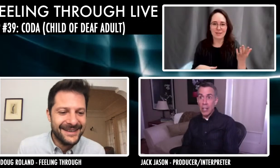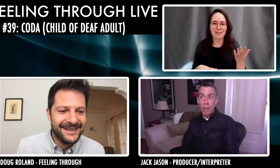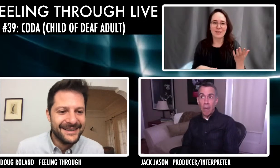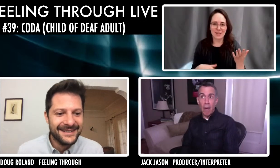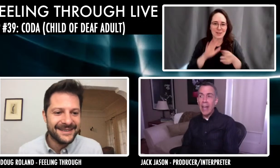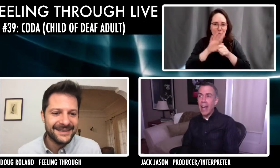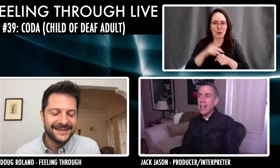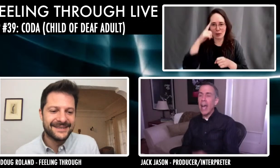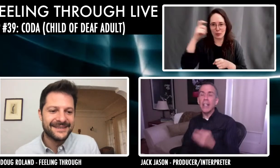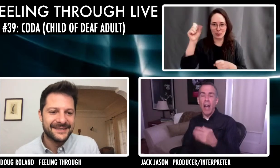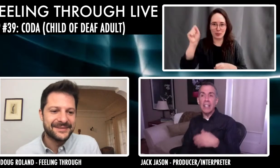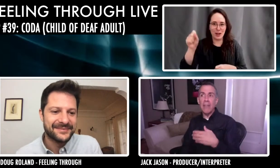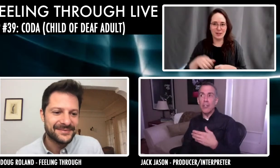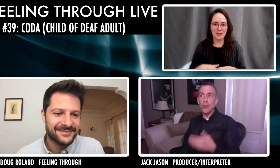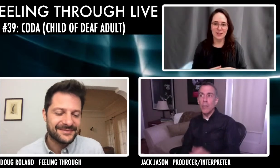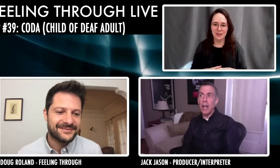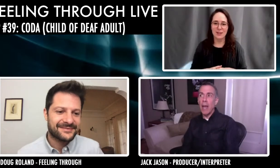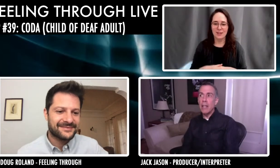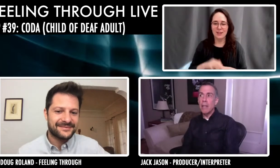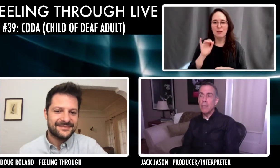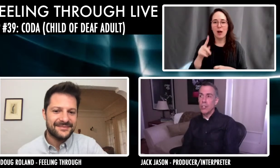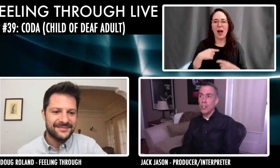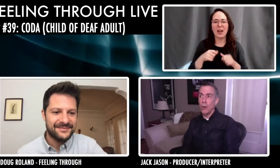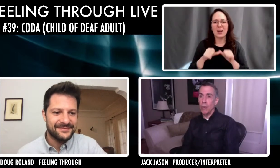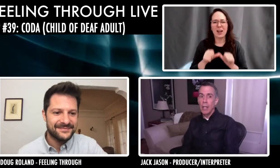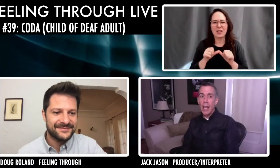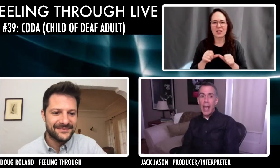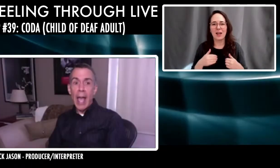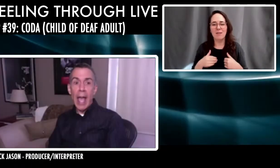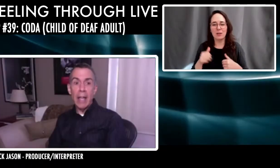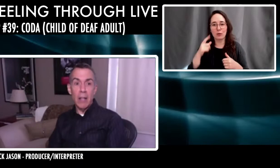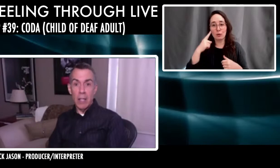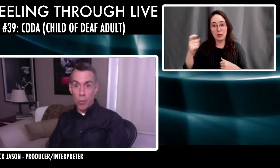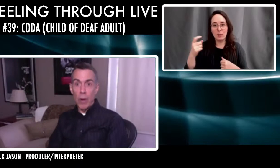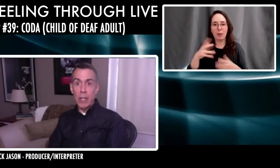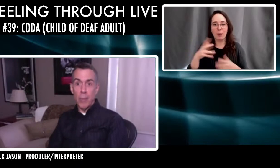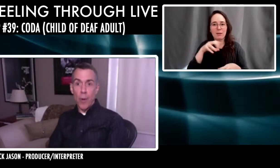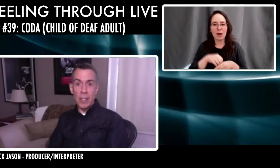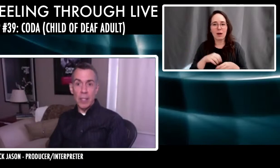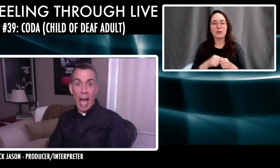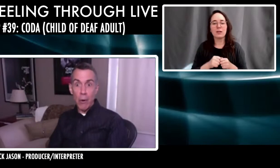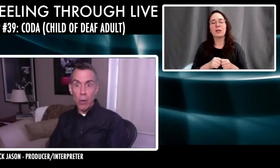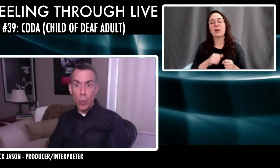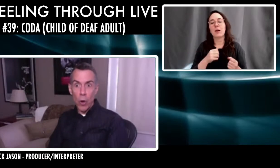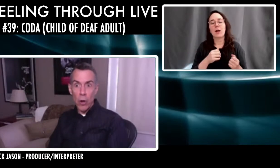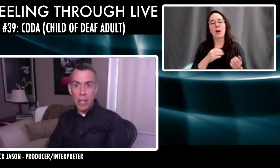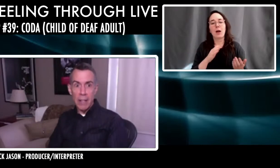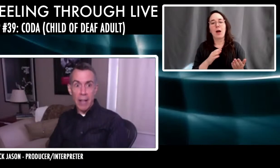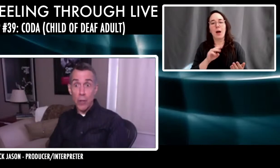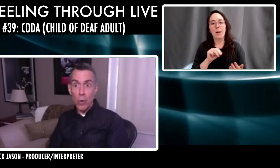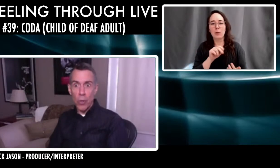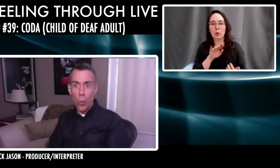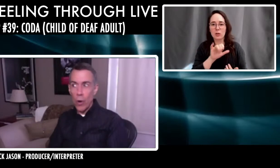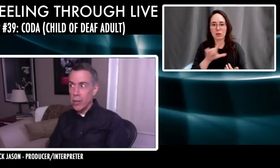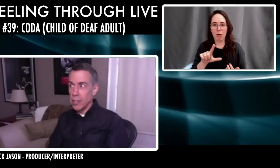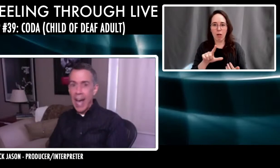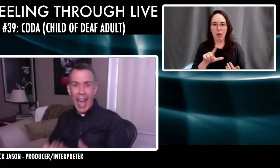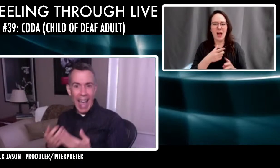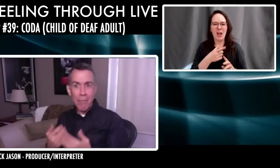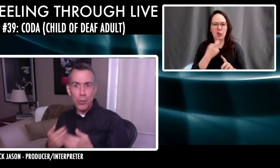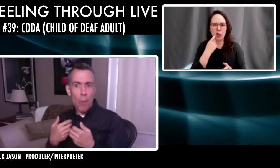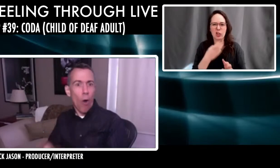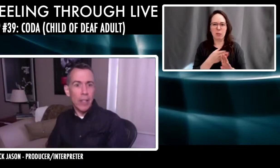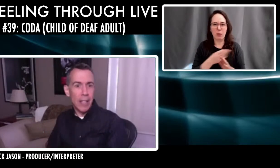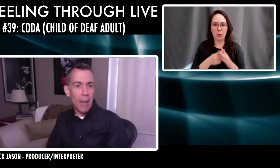I just like, I, I constantly have this dream that I'm in a musical and it's ready to perform. I say, I don't know the words. I don't know the words.